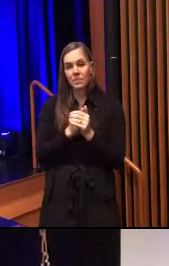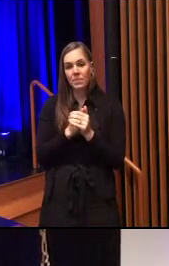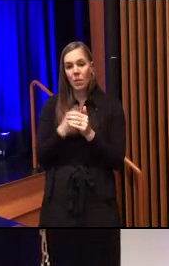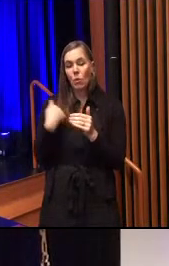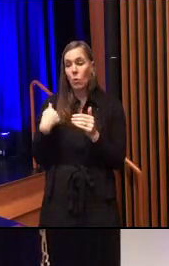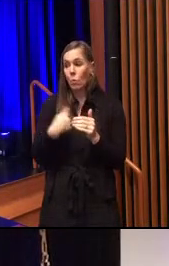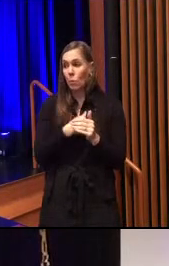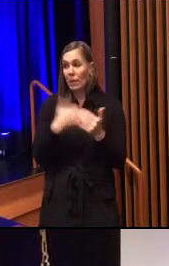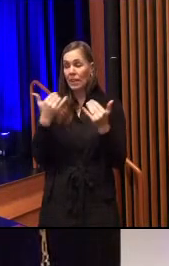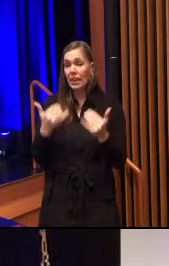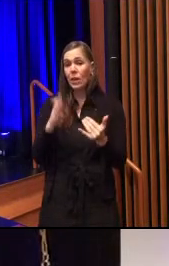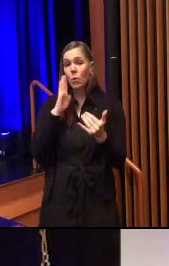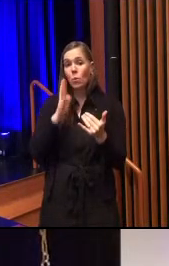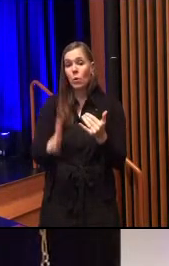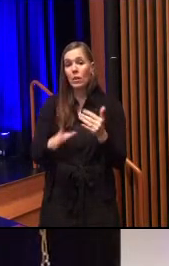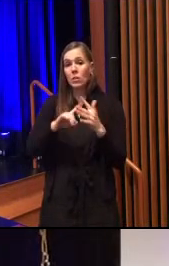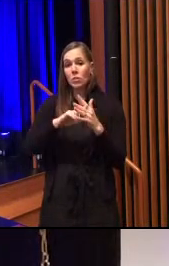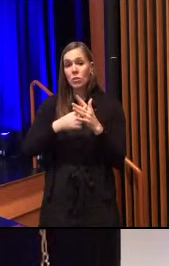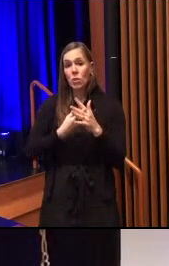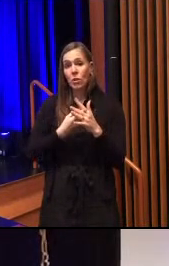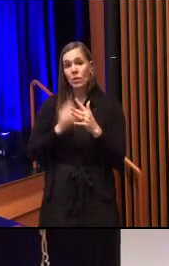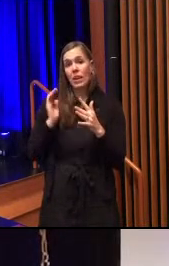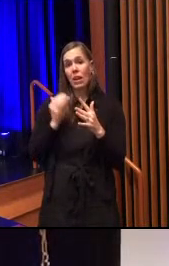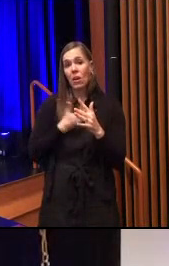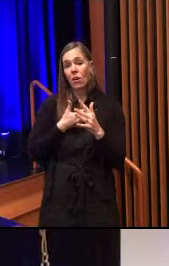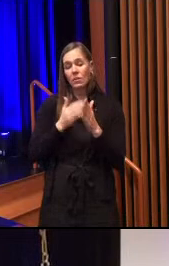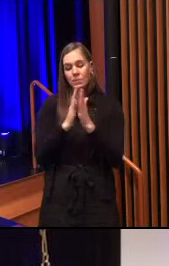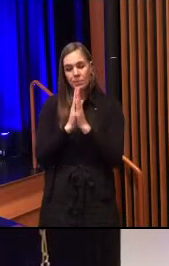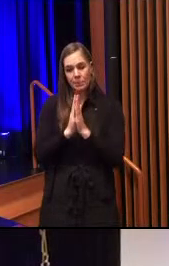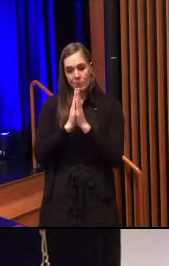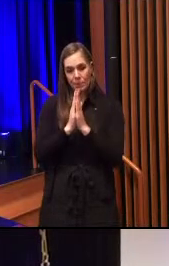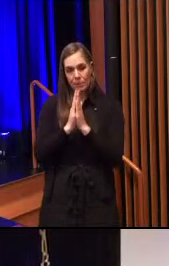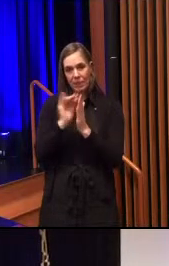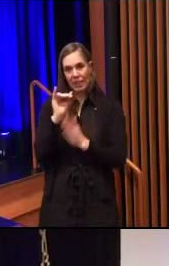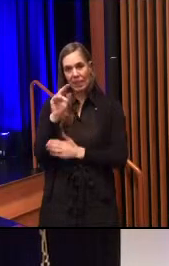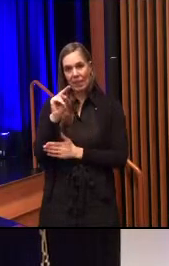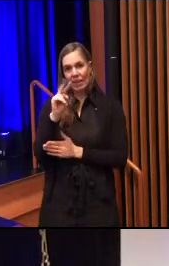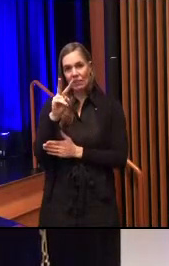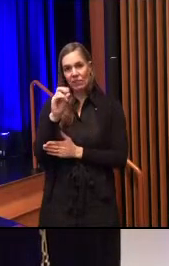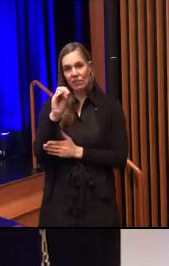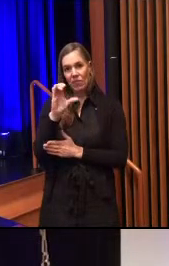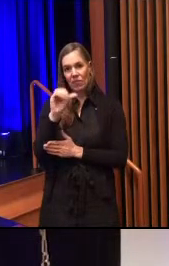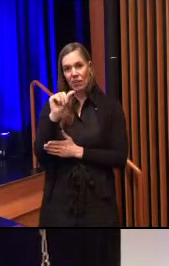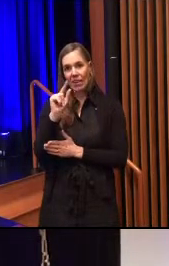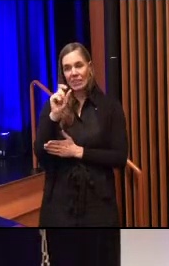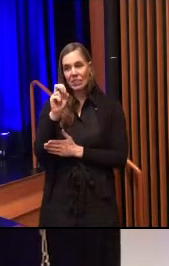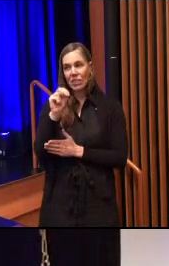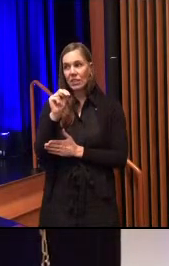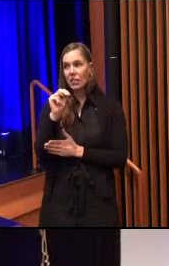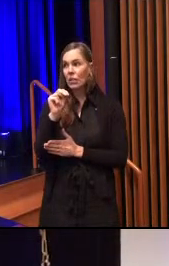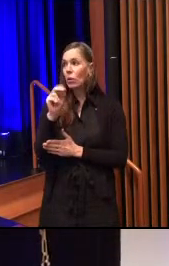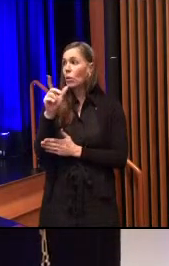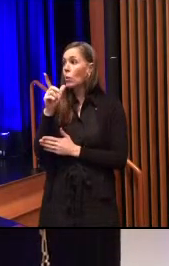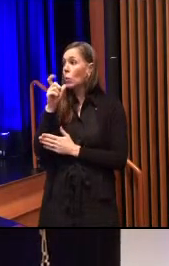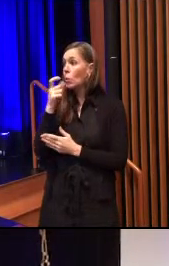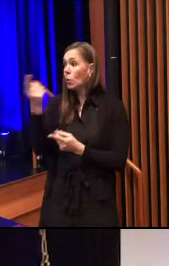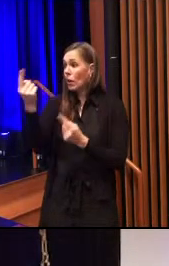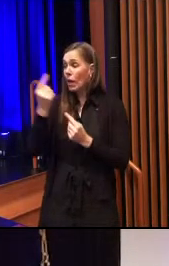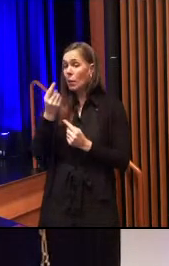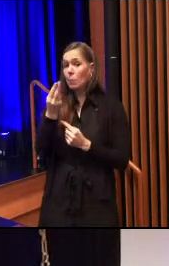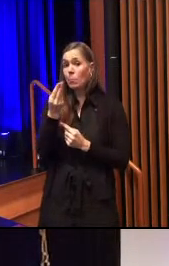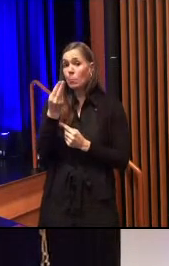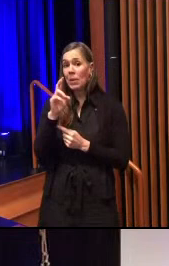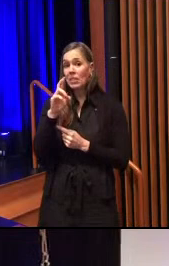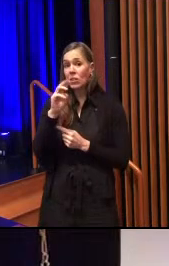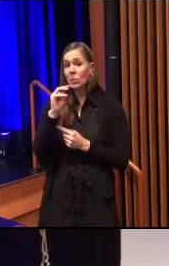We now go to our invocation moving along with the program. I would like to invite Mr. Muqaddam Sayed from